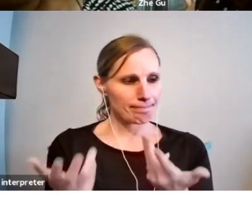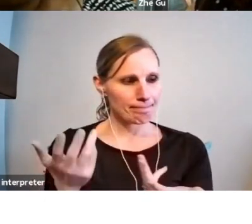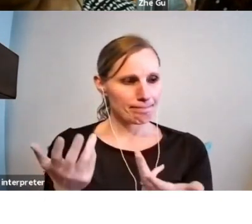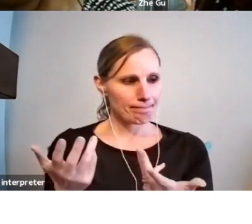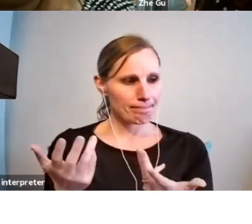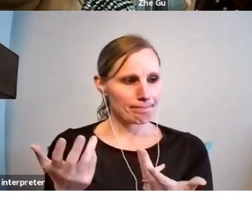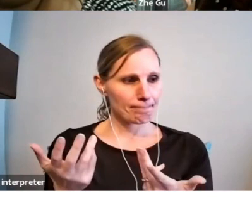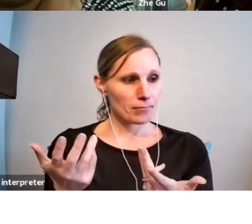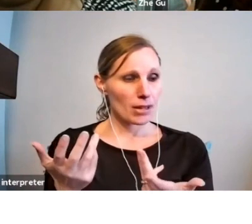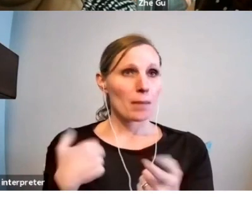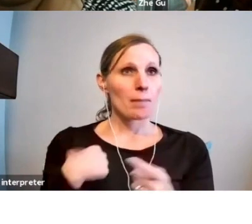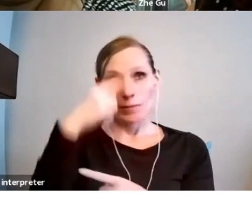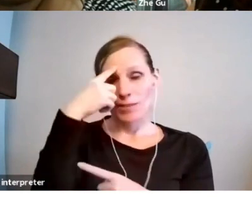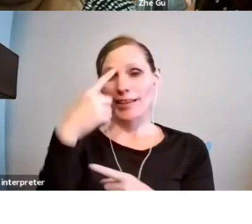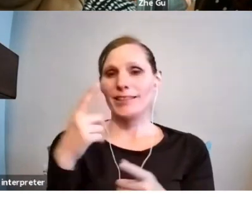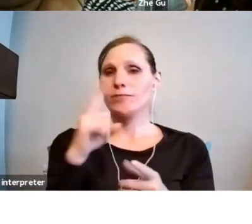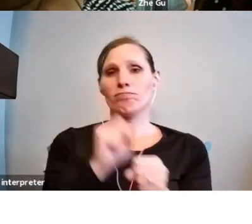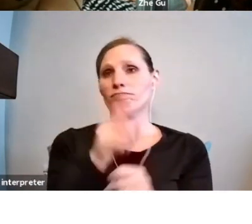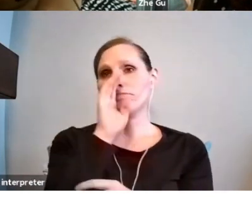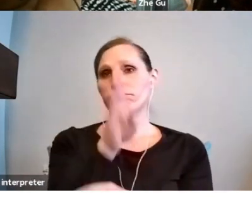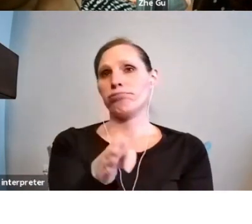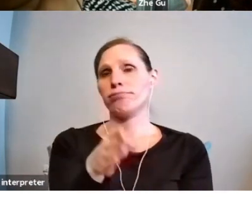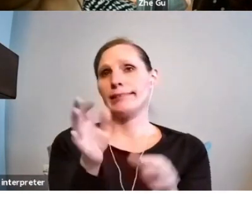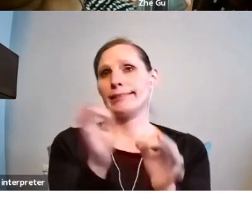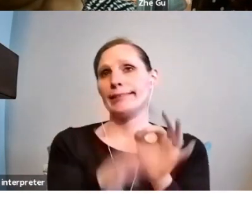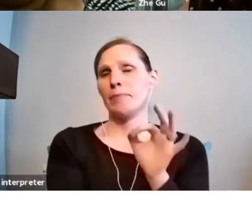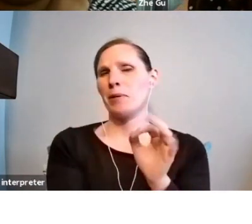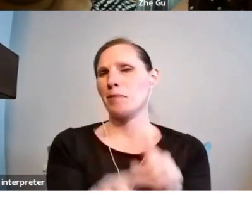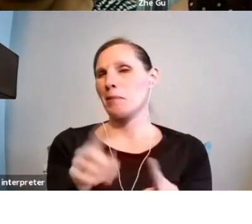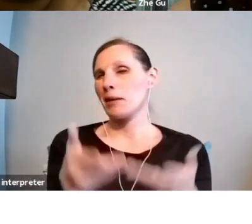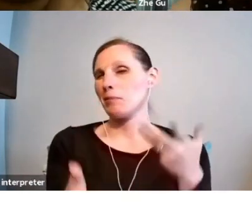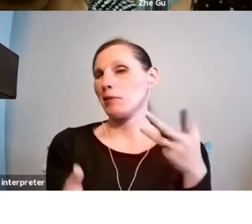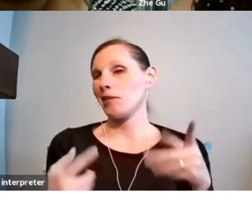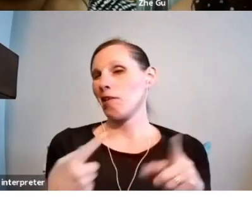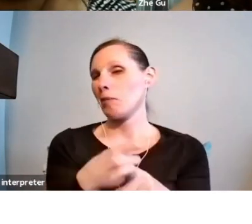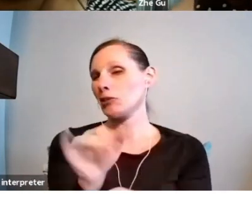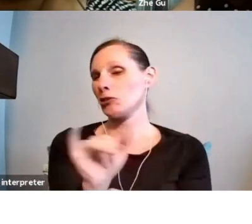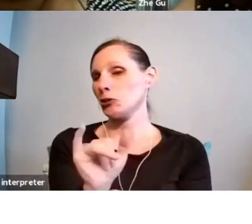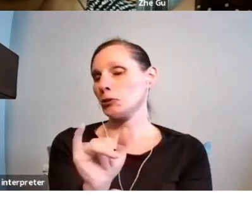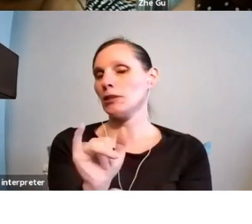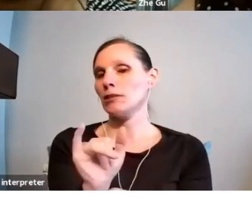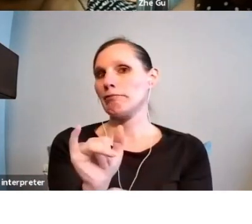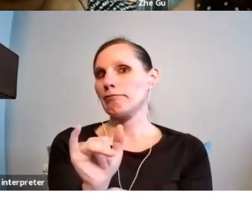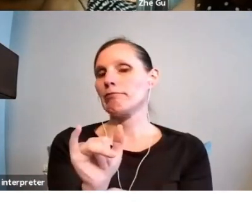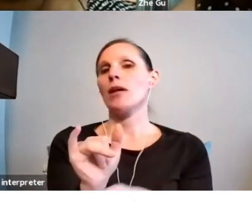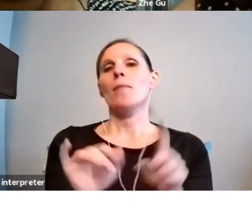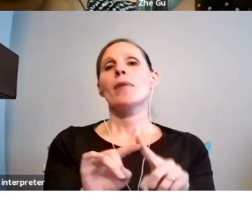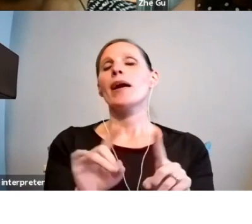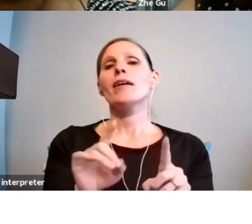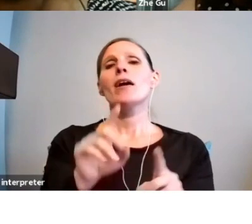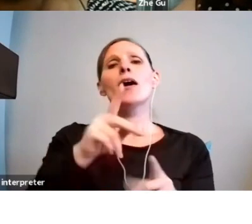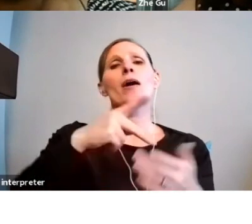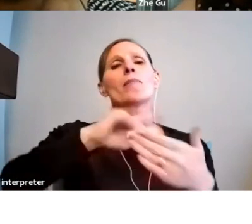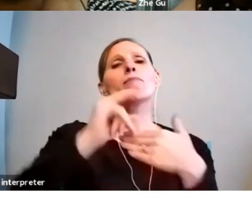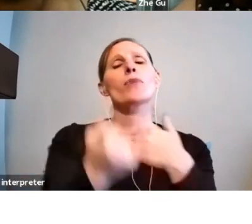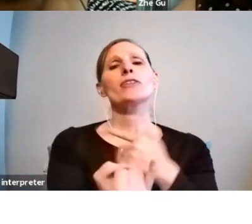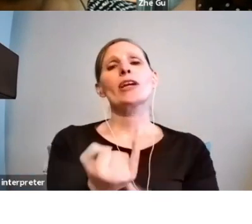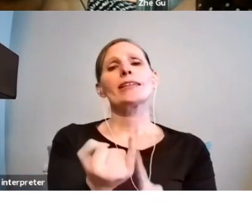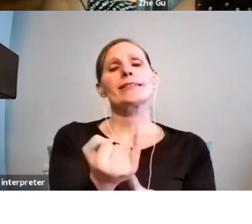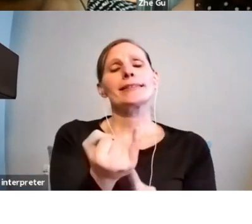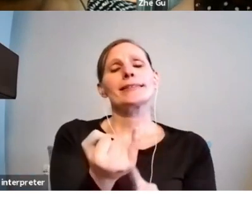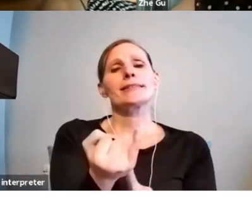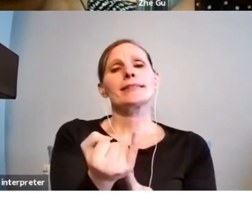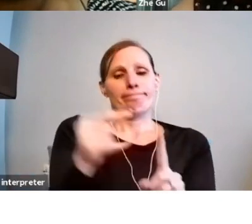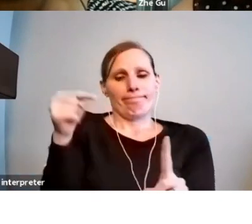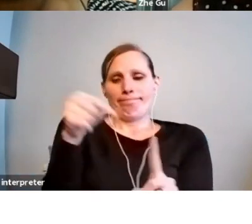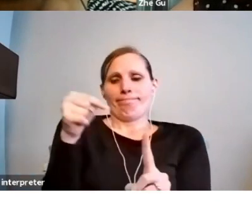deceptively simple but perhaps complex at the same time. What is the definition of a project? So how would